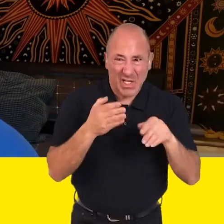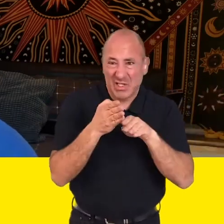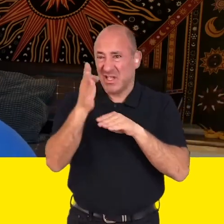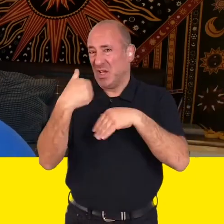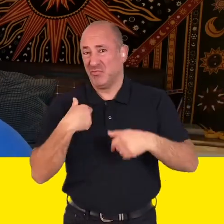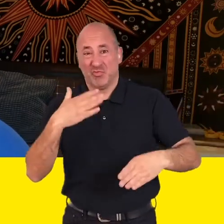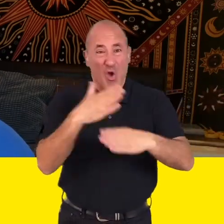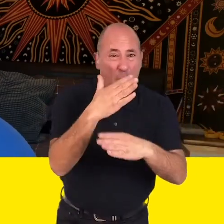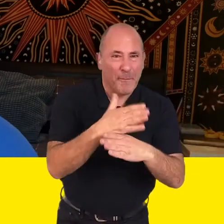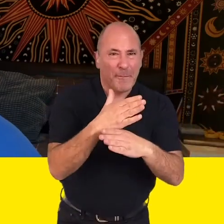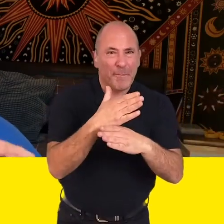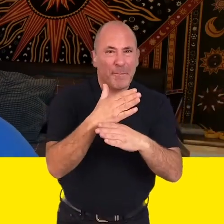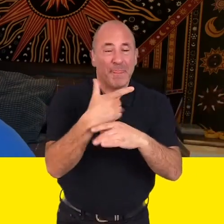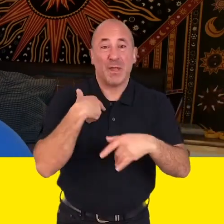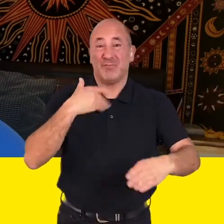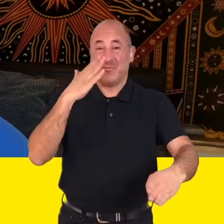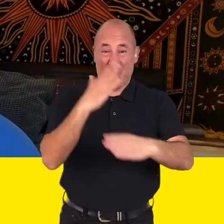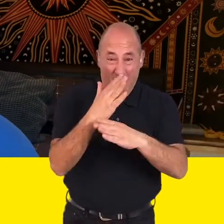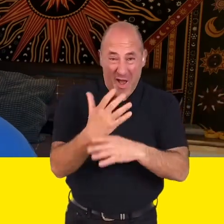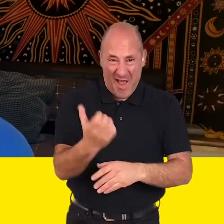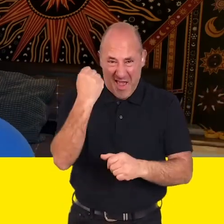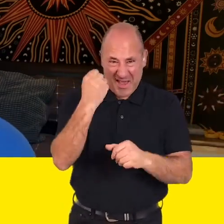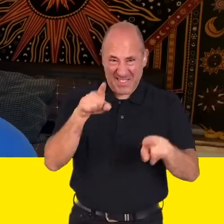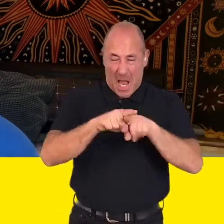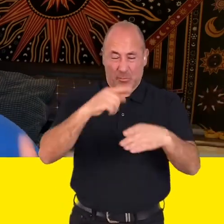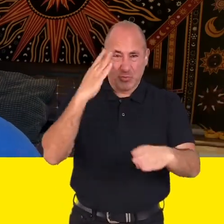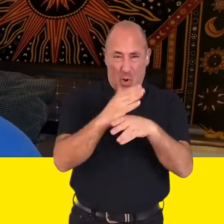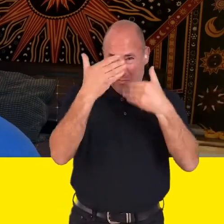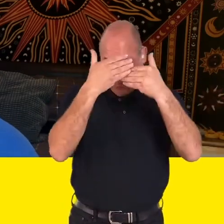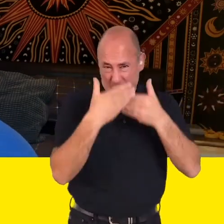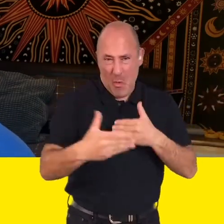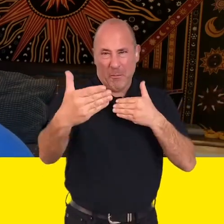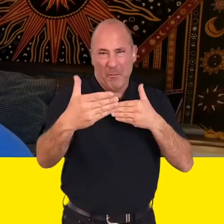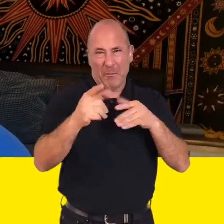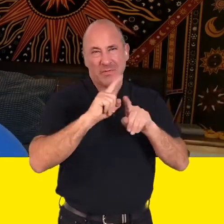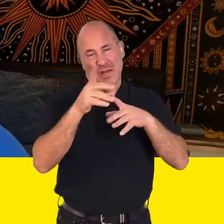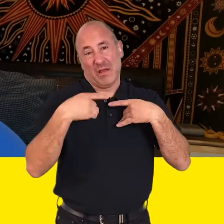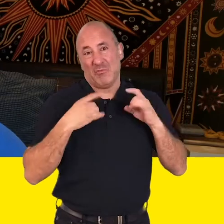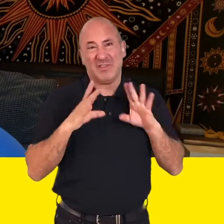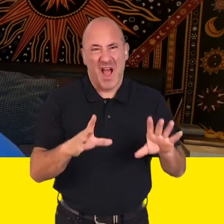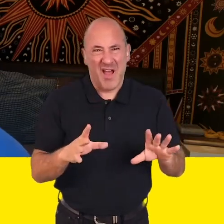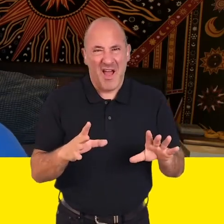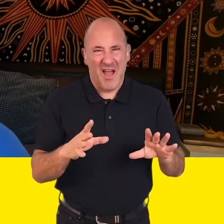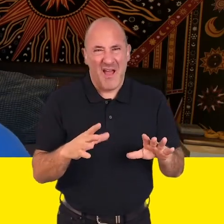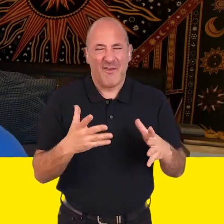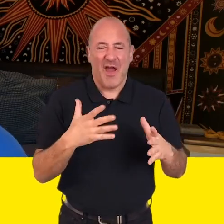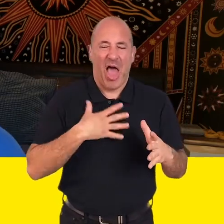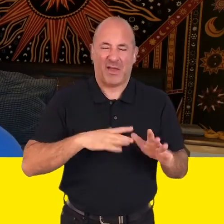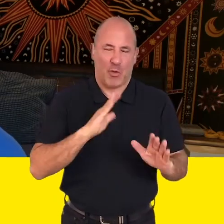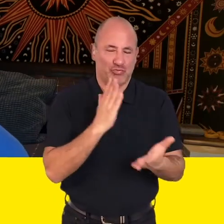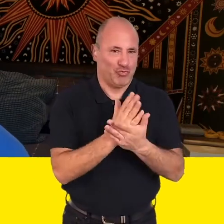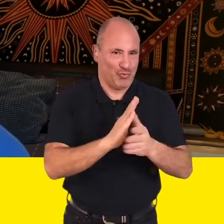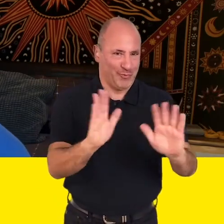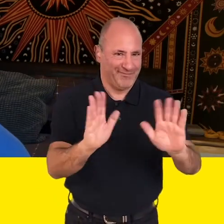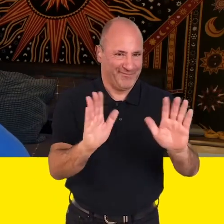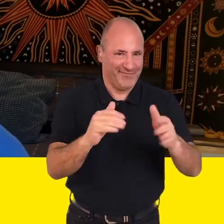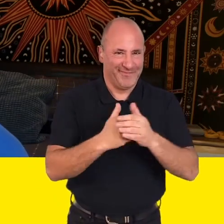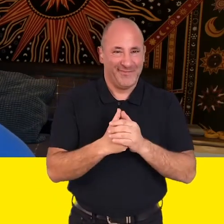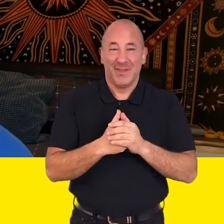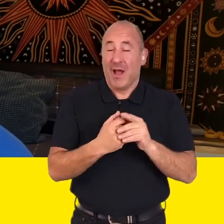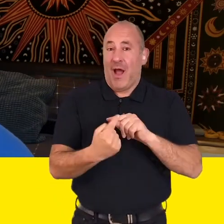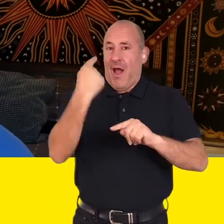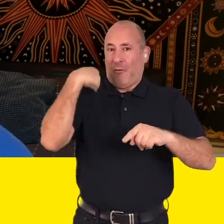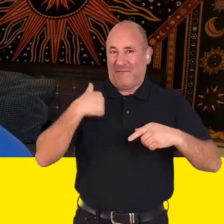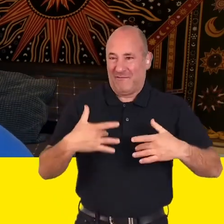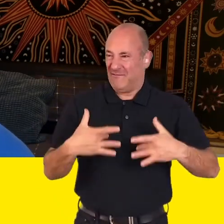uni you find a job and then once you're in that job you stay in that job for the rest of your life until you retire. Of course this is absolutely not true